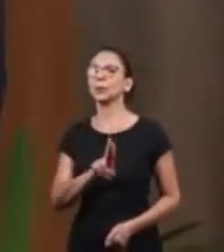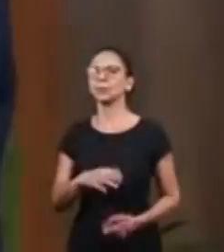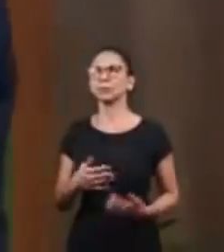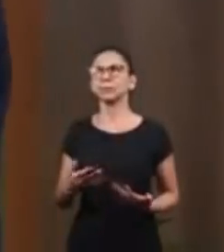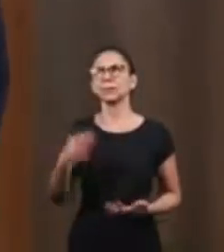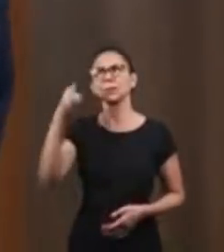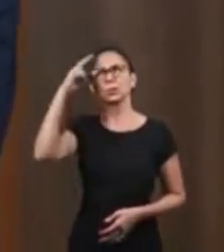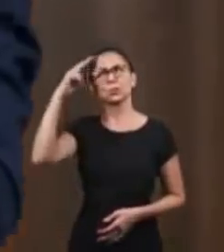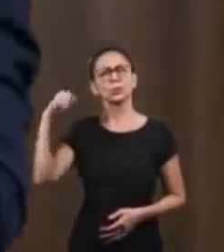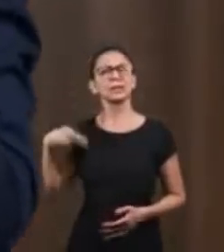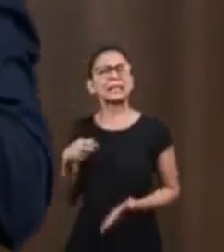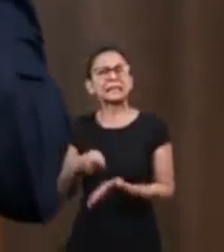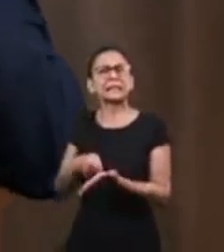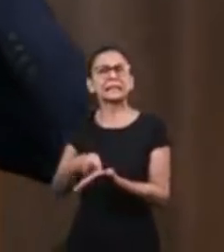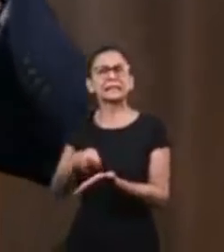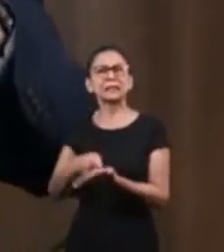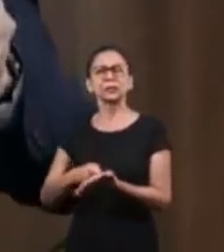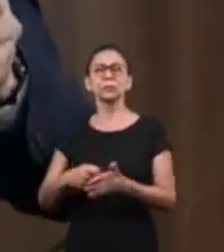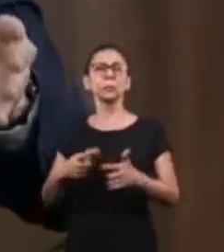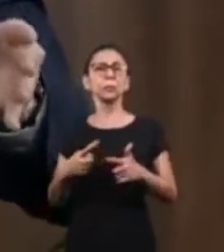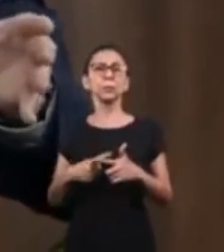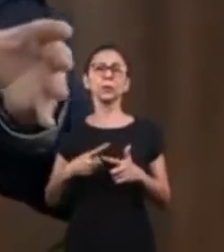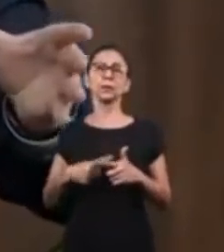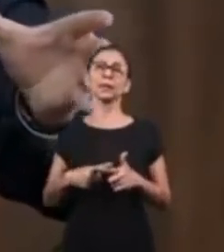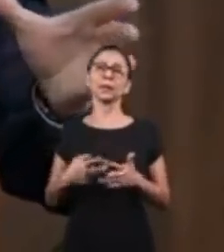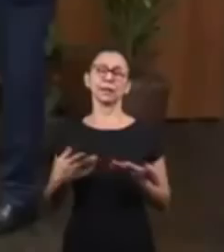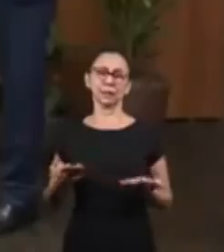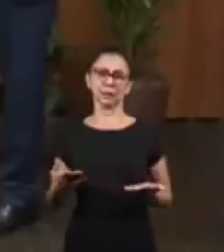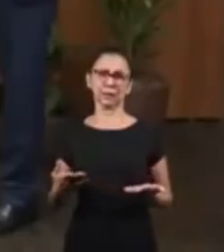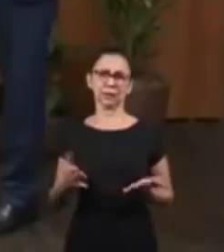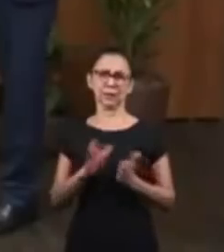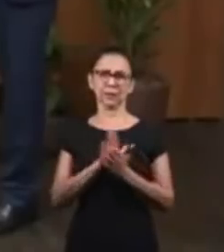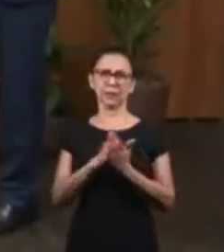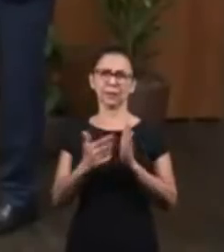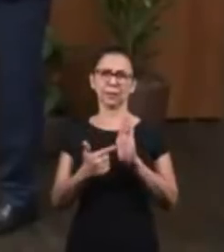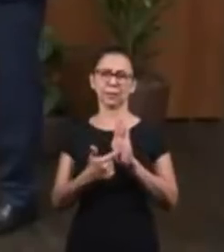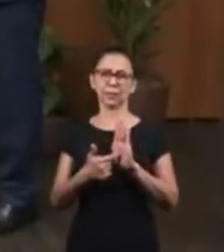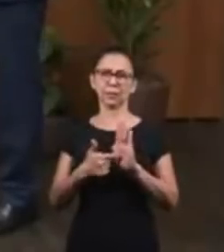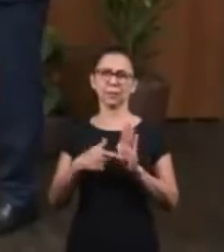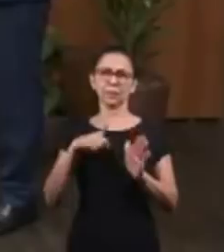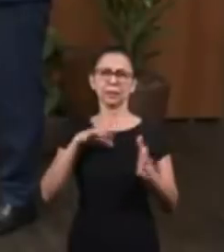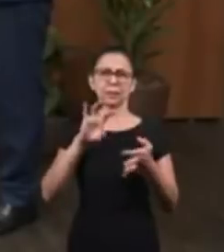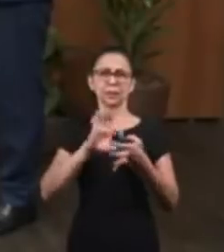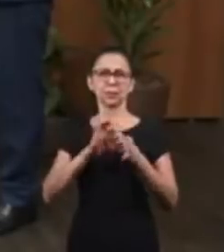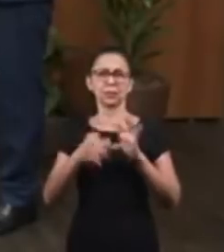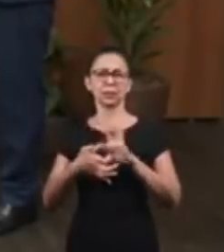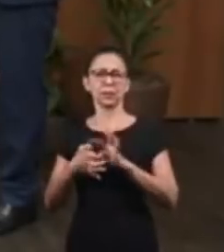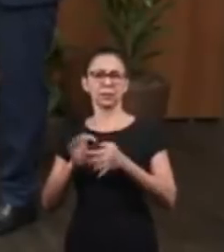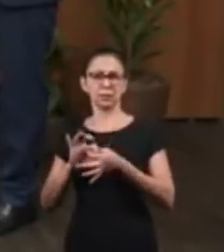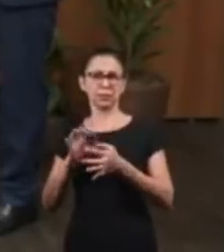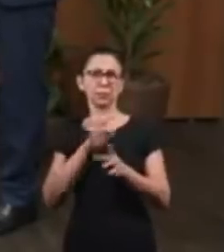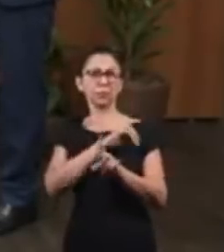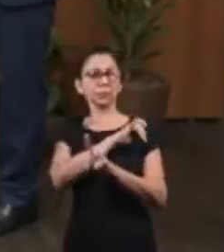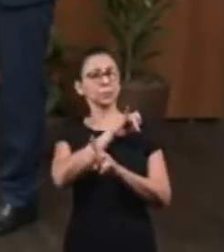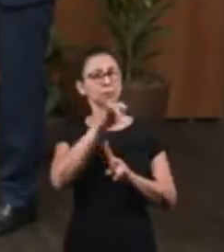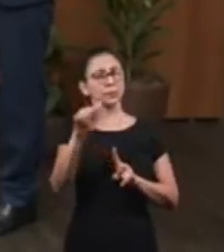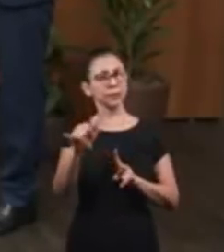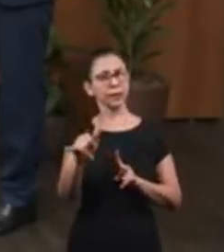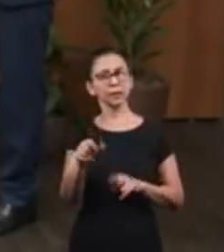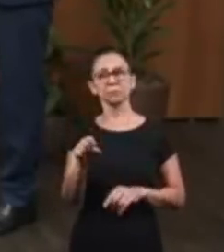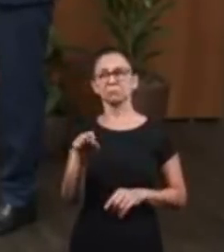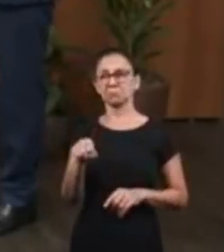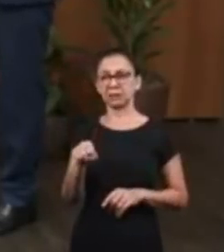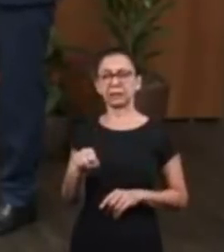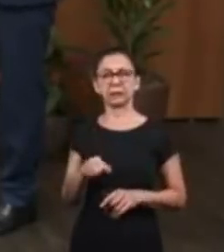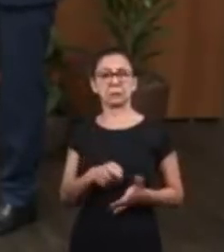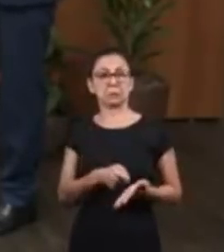Why was there such a demand? We know that everything in the Word of God has a prophetic context. In fact,